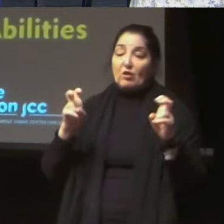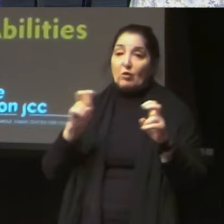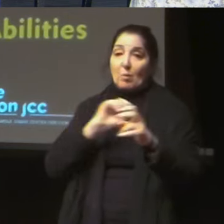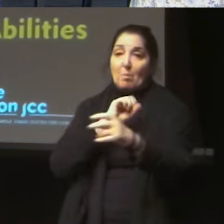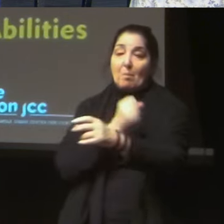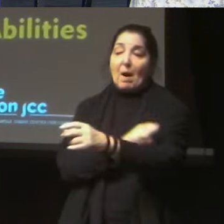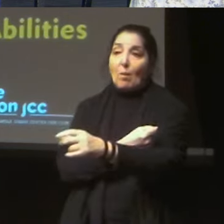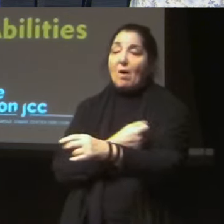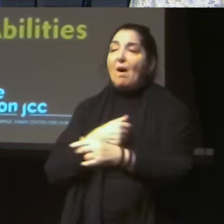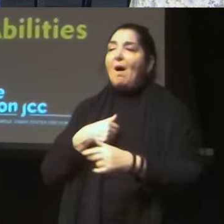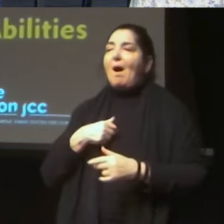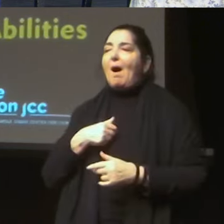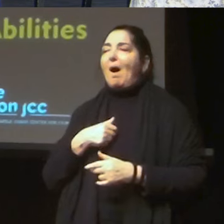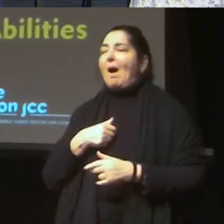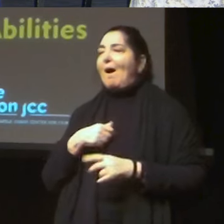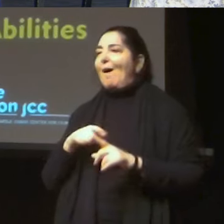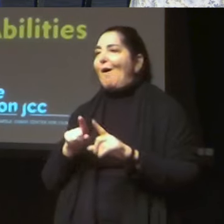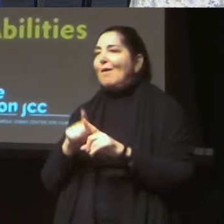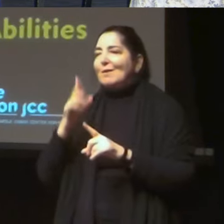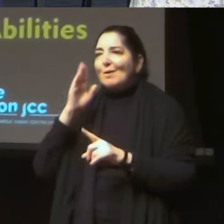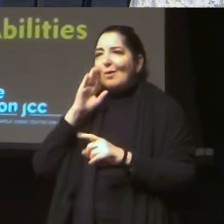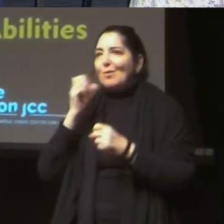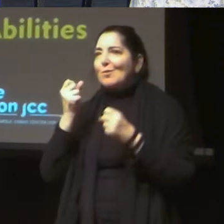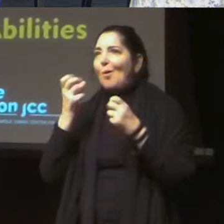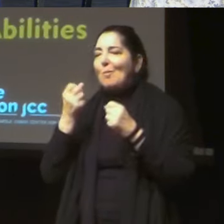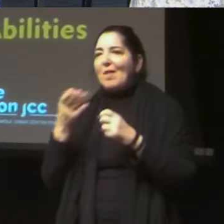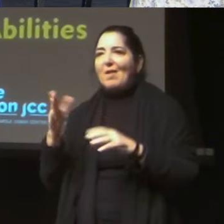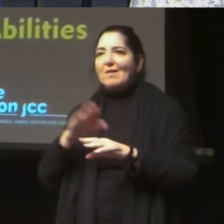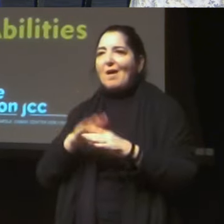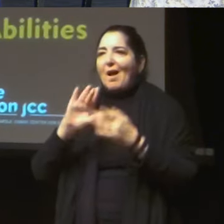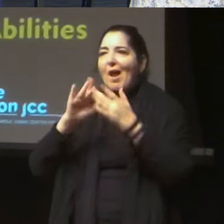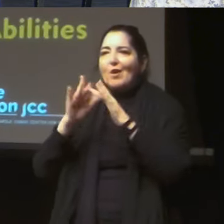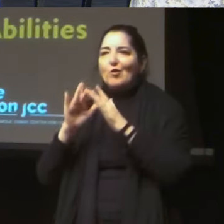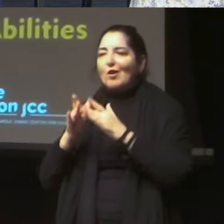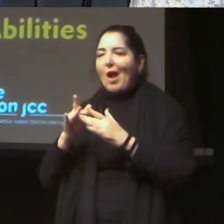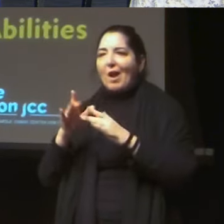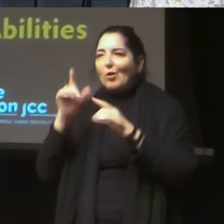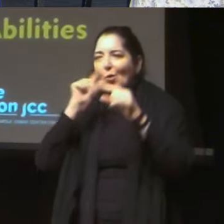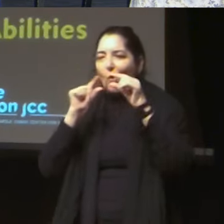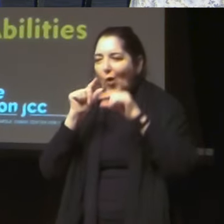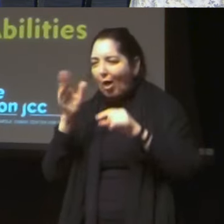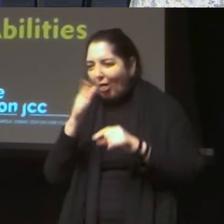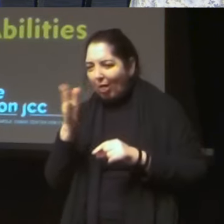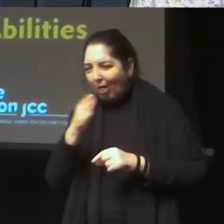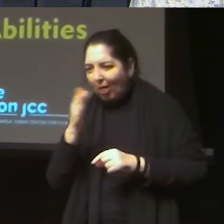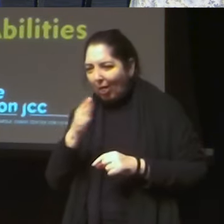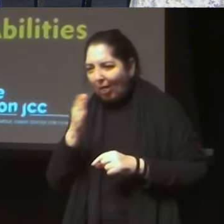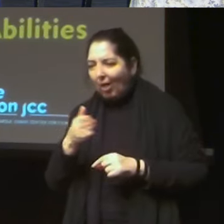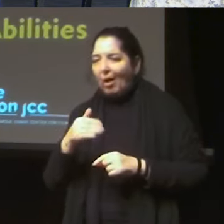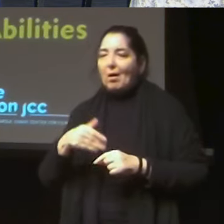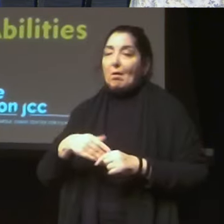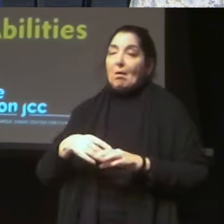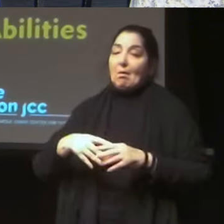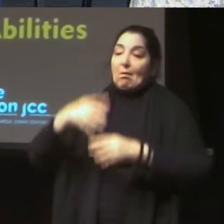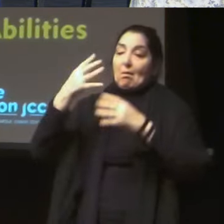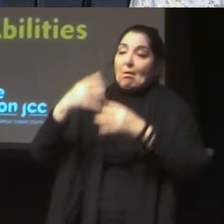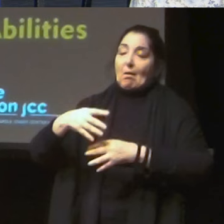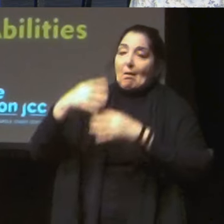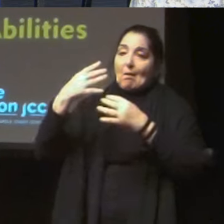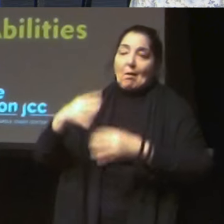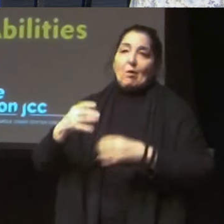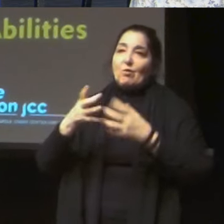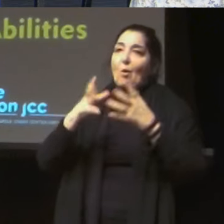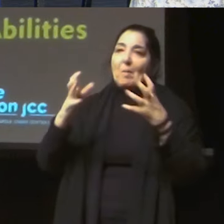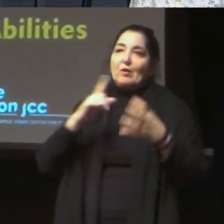to find the correct things, because as in our case, you know, I was in a collegiate classroom, you know, I was getting my PhD